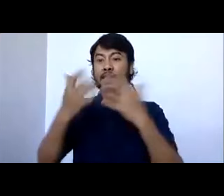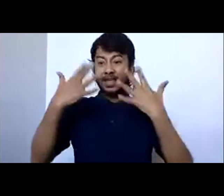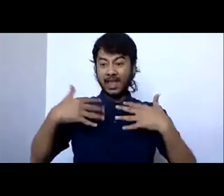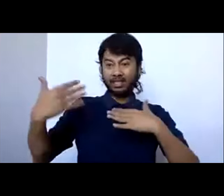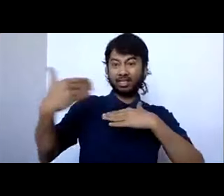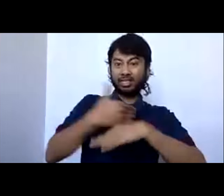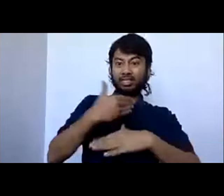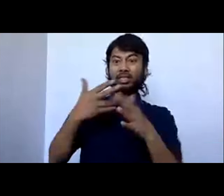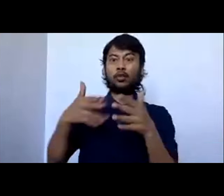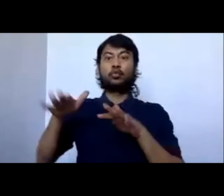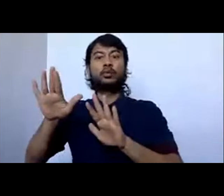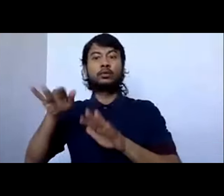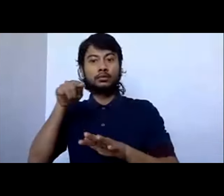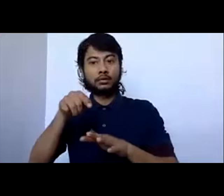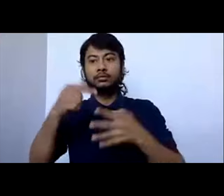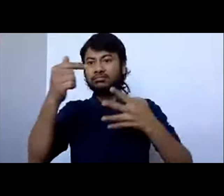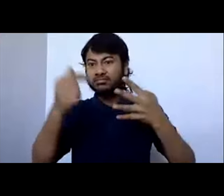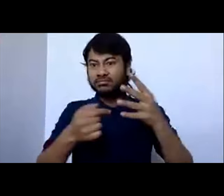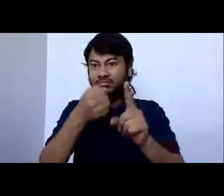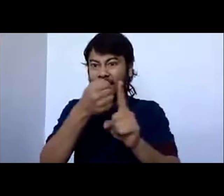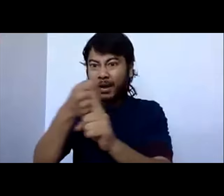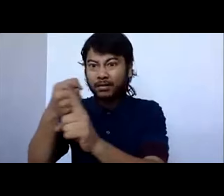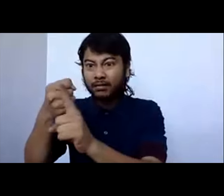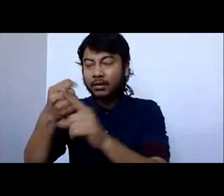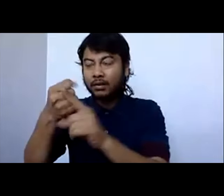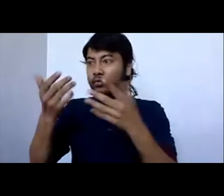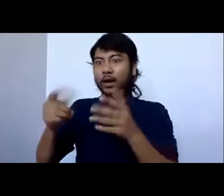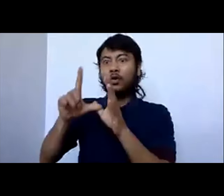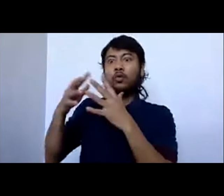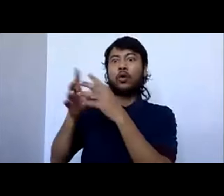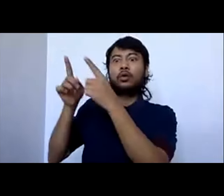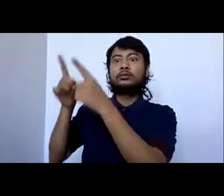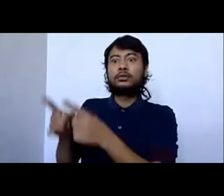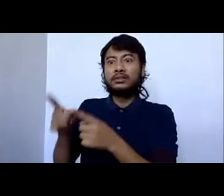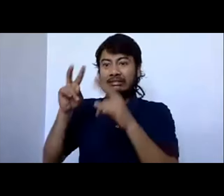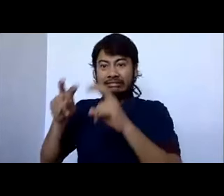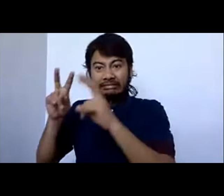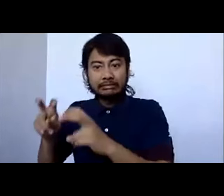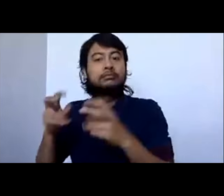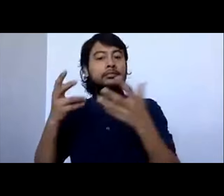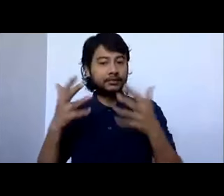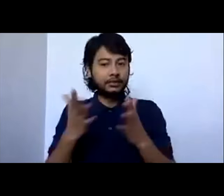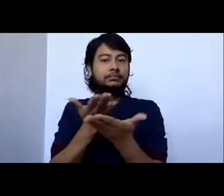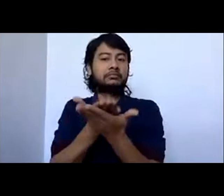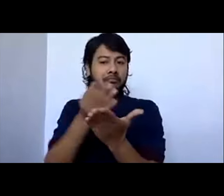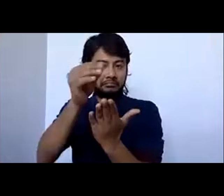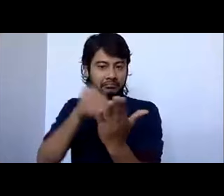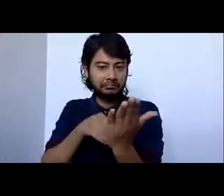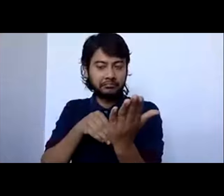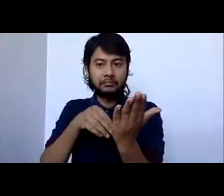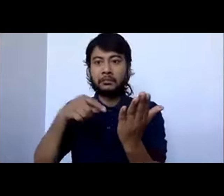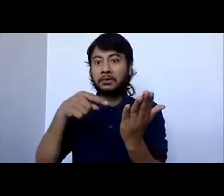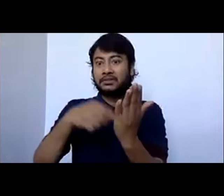its potential impacts and critically appraising the existing strategies we have in place. The specific paper initially canvassed this enormous